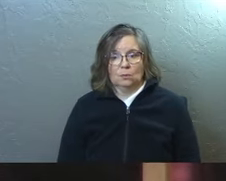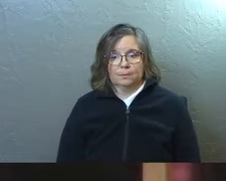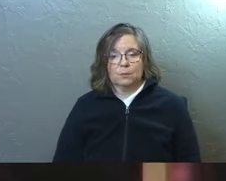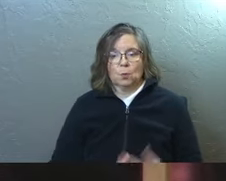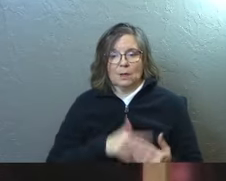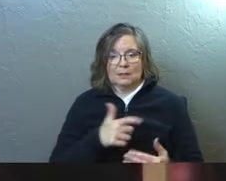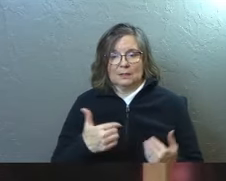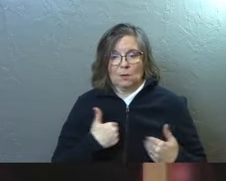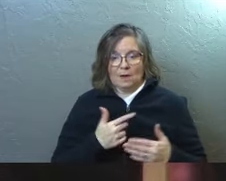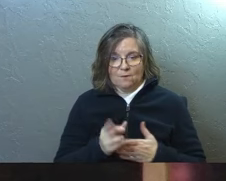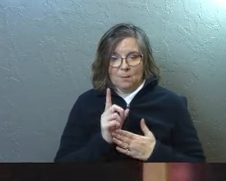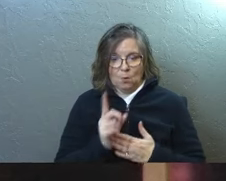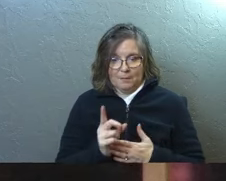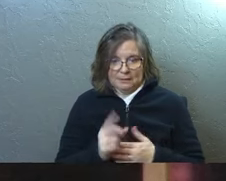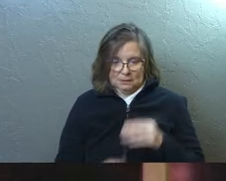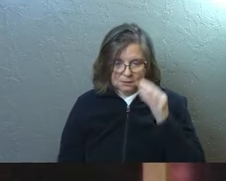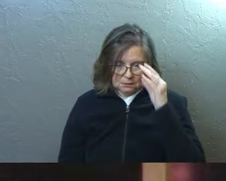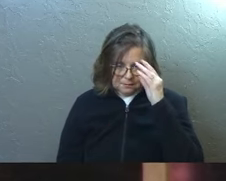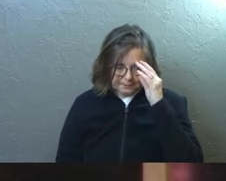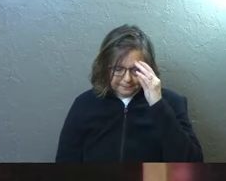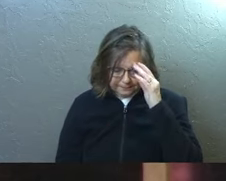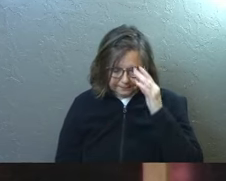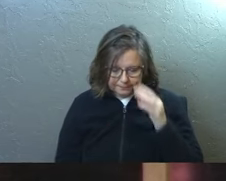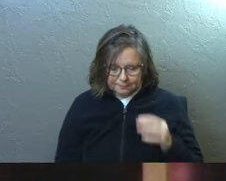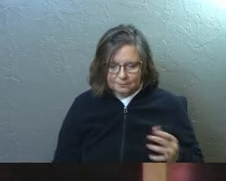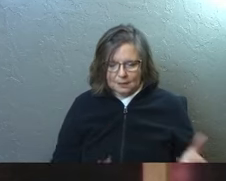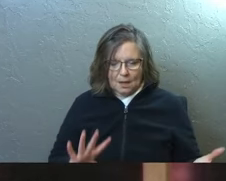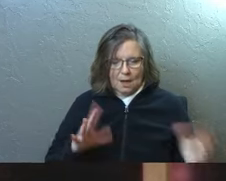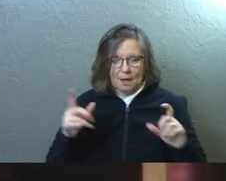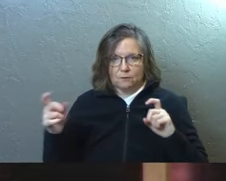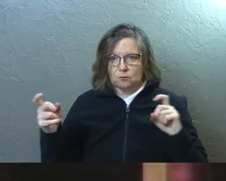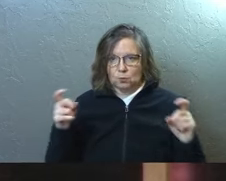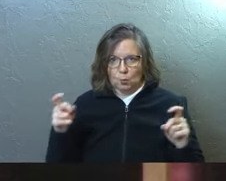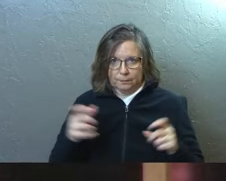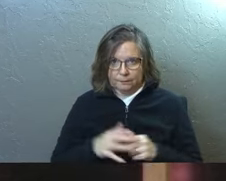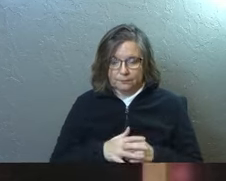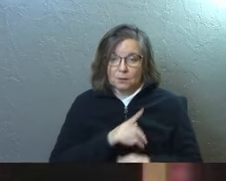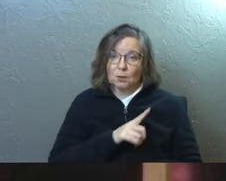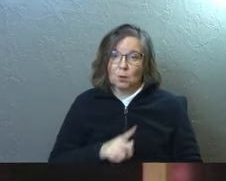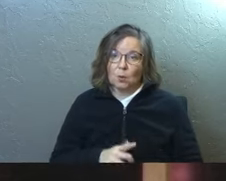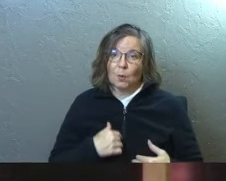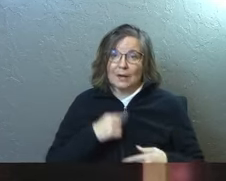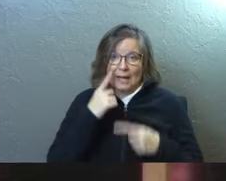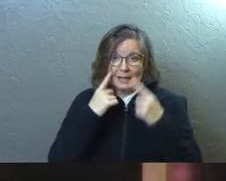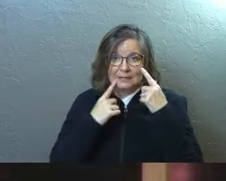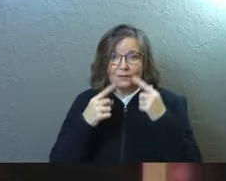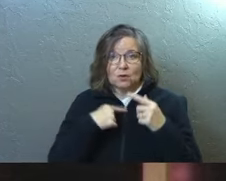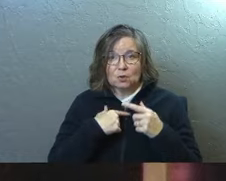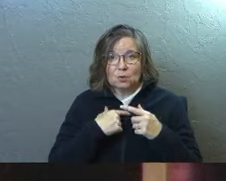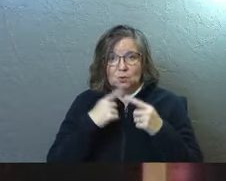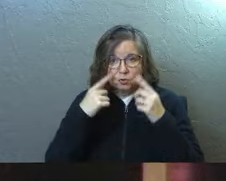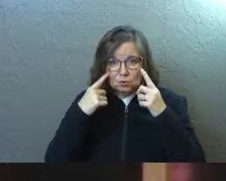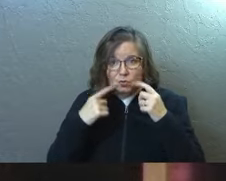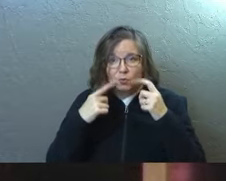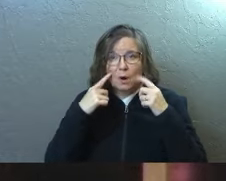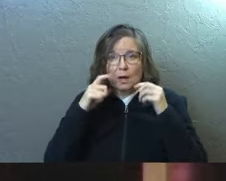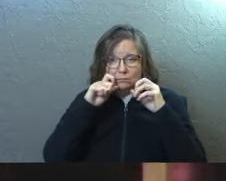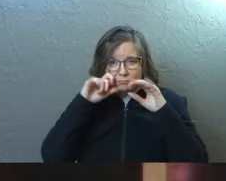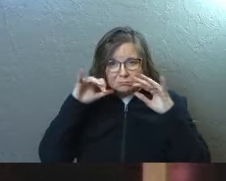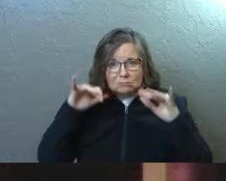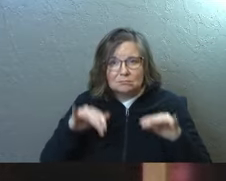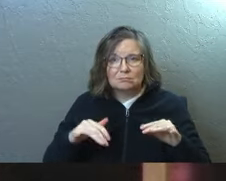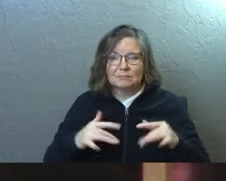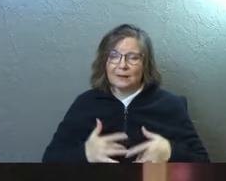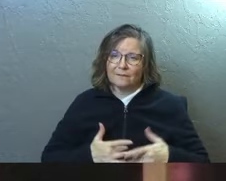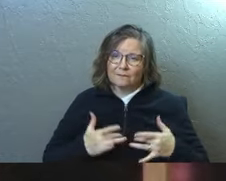We all need to have our moments out of control. The Lord has tears for you to cry. Respect them, cry them,